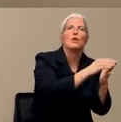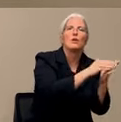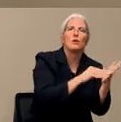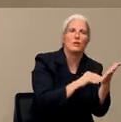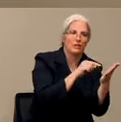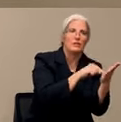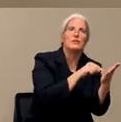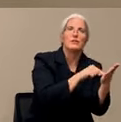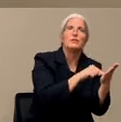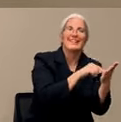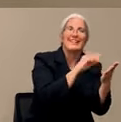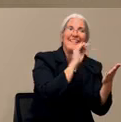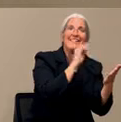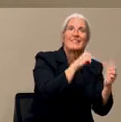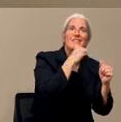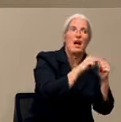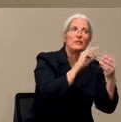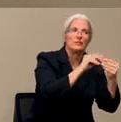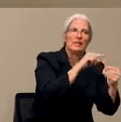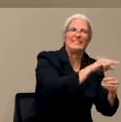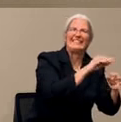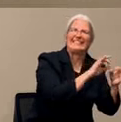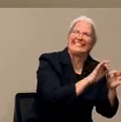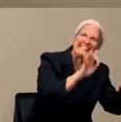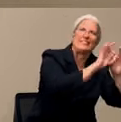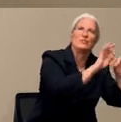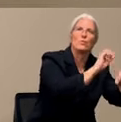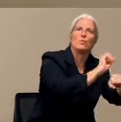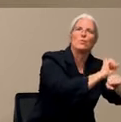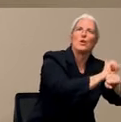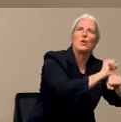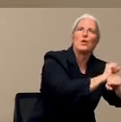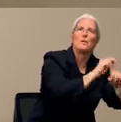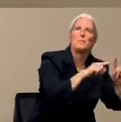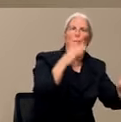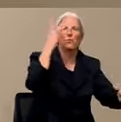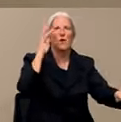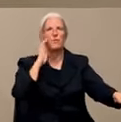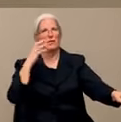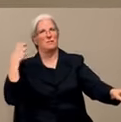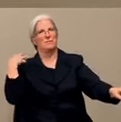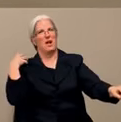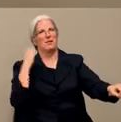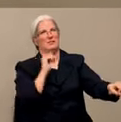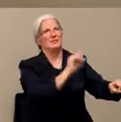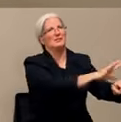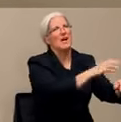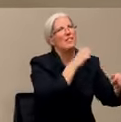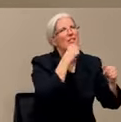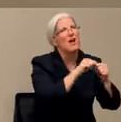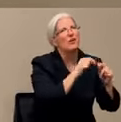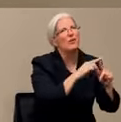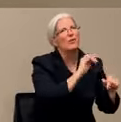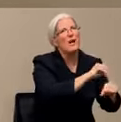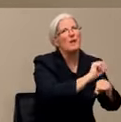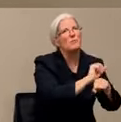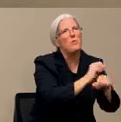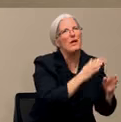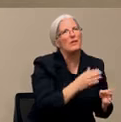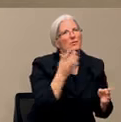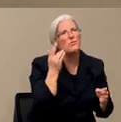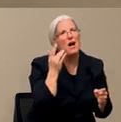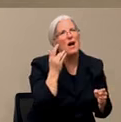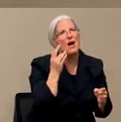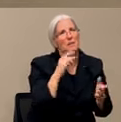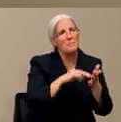to work on a daily basis because they're essential. But why would an employer be giving letters to those employees? And are those letters needed in